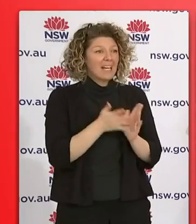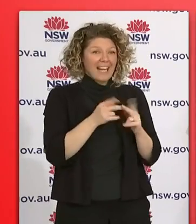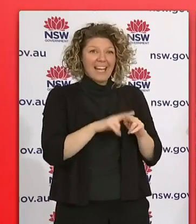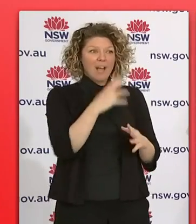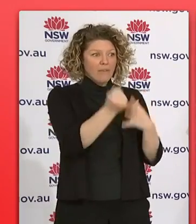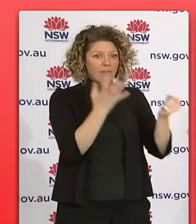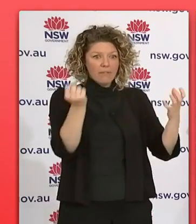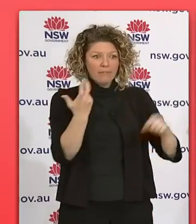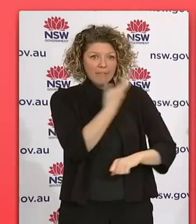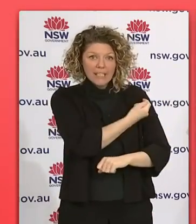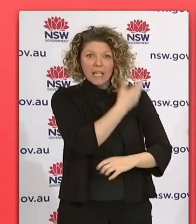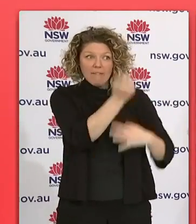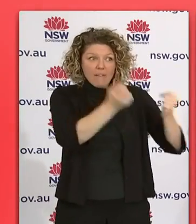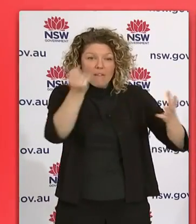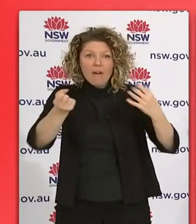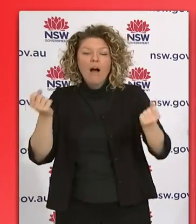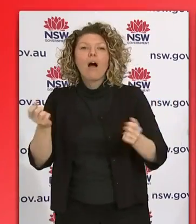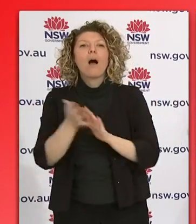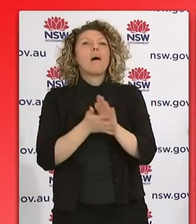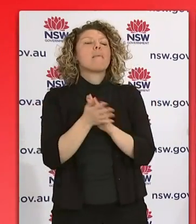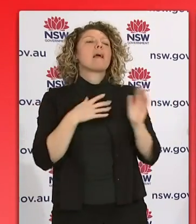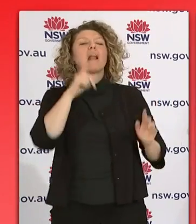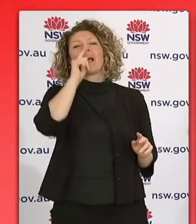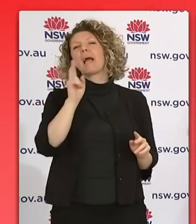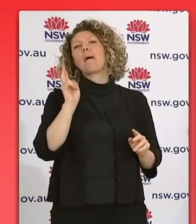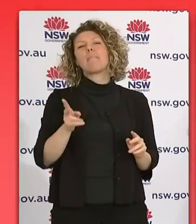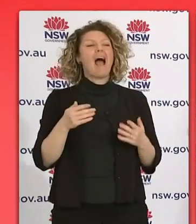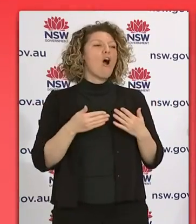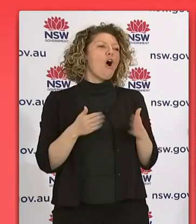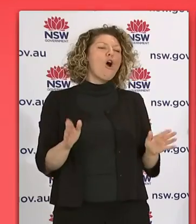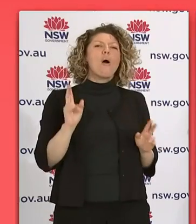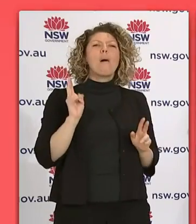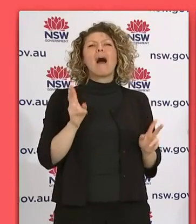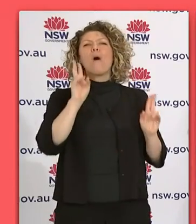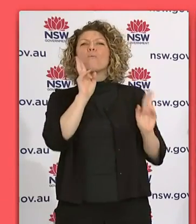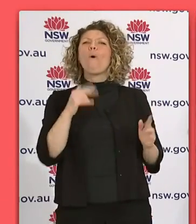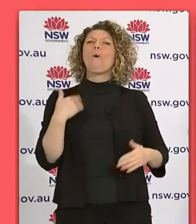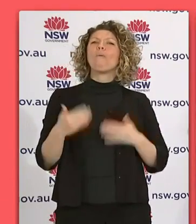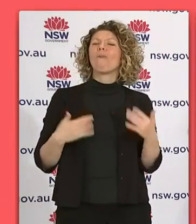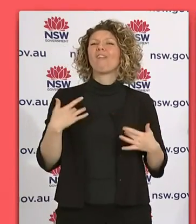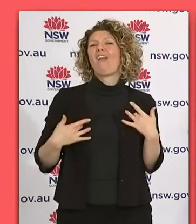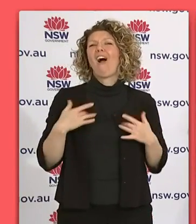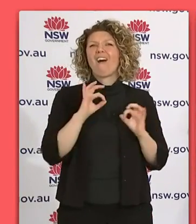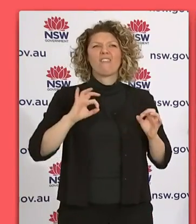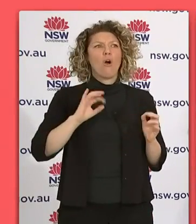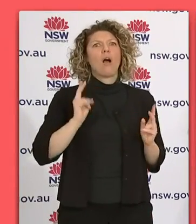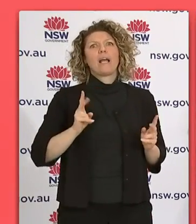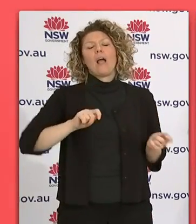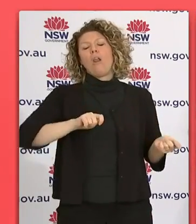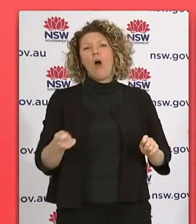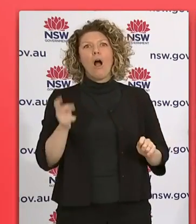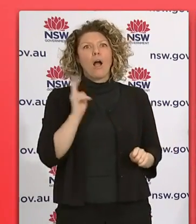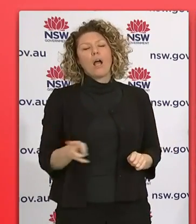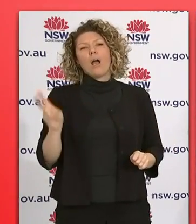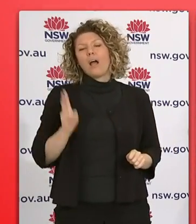percentage of us that are vaccinated, the greater opportunities we have in the future, and the greater opportunities we have to live more freely and safely.